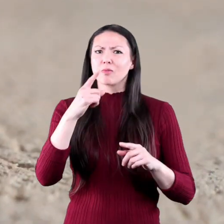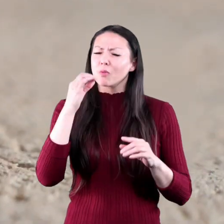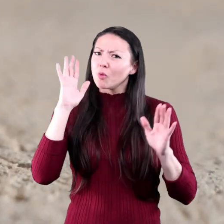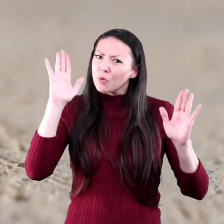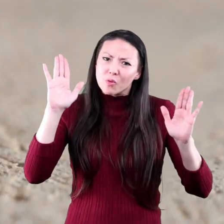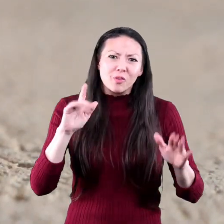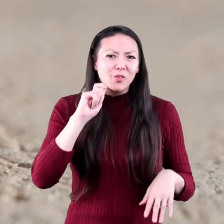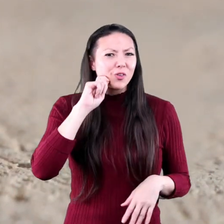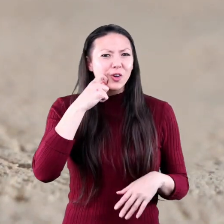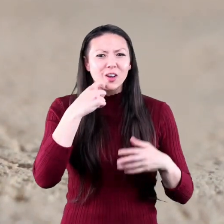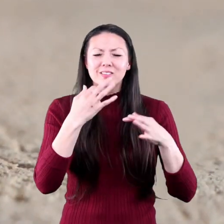is a very cool simple machine.